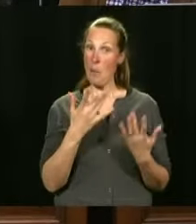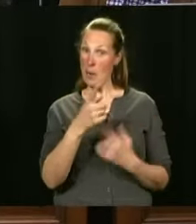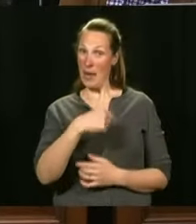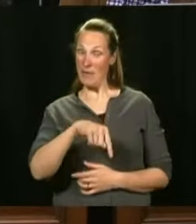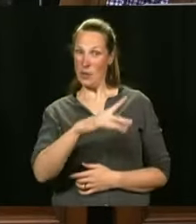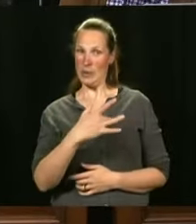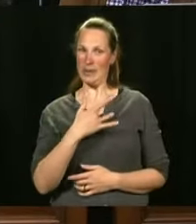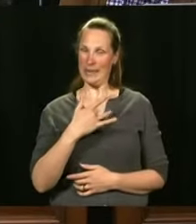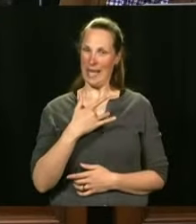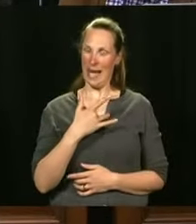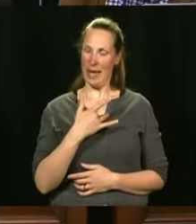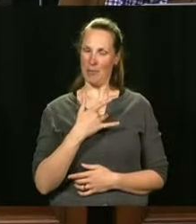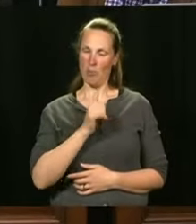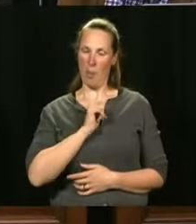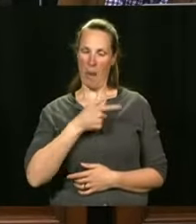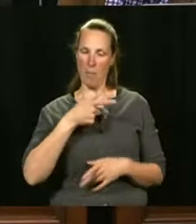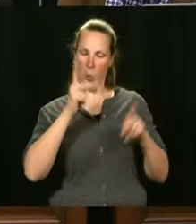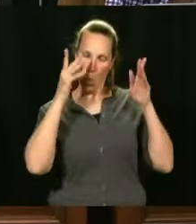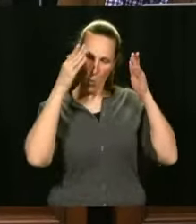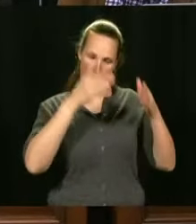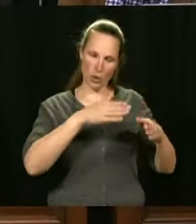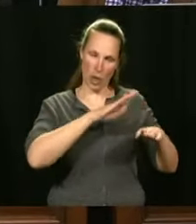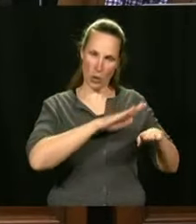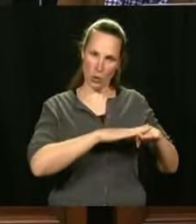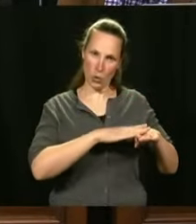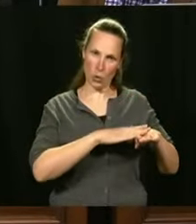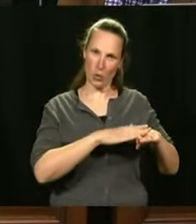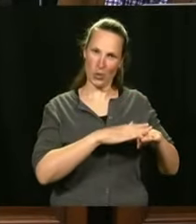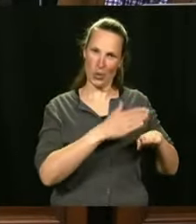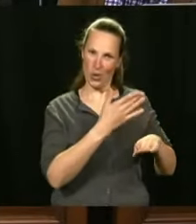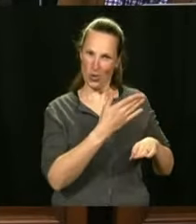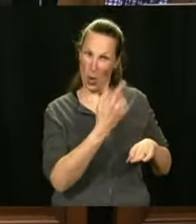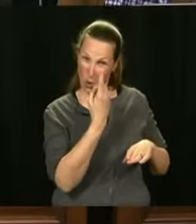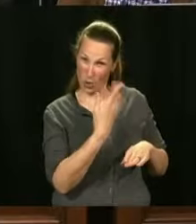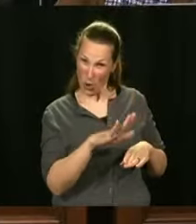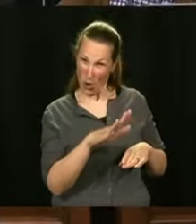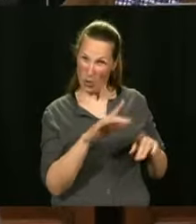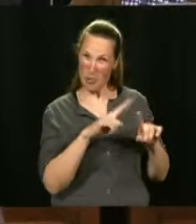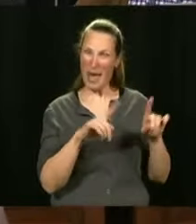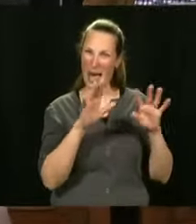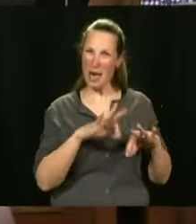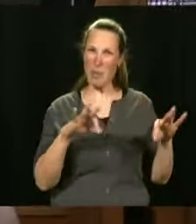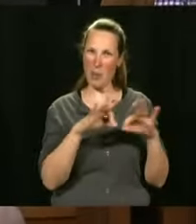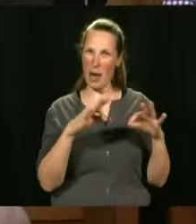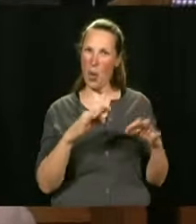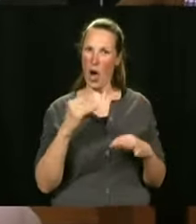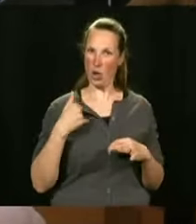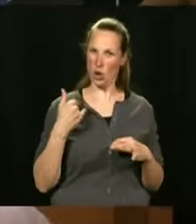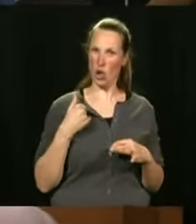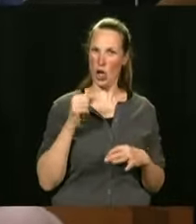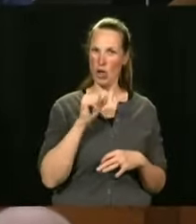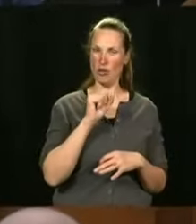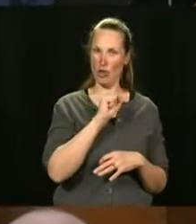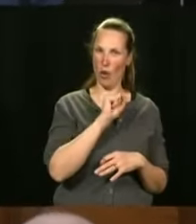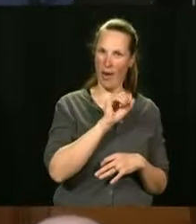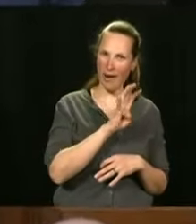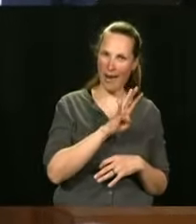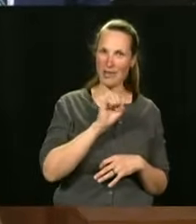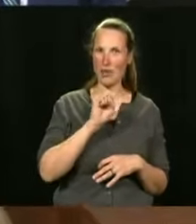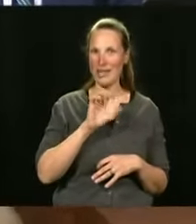too focused. But right now, I prefer that people get vaccinated as quickly as possible. Listen, as of Monday,